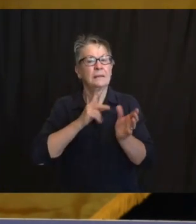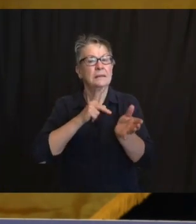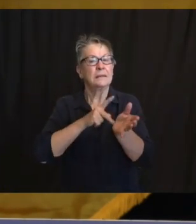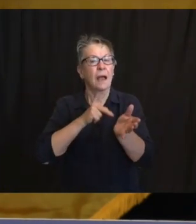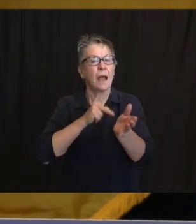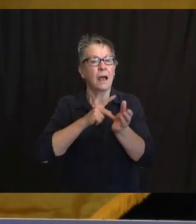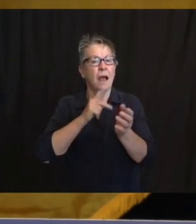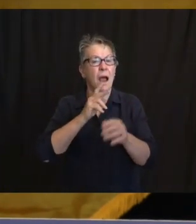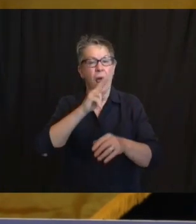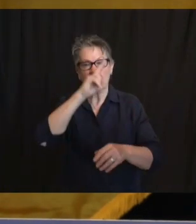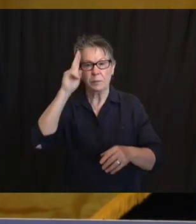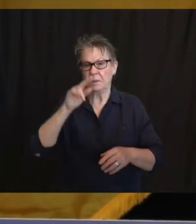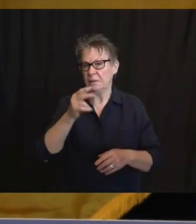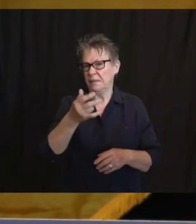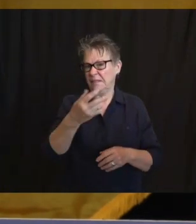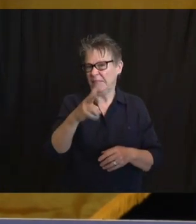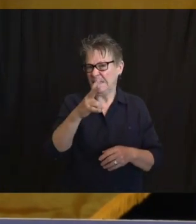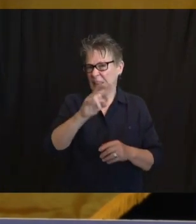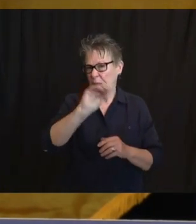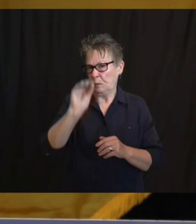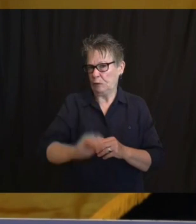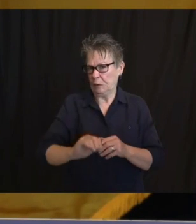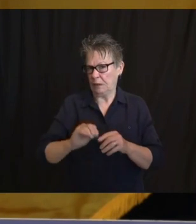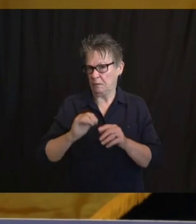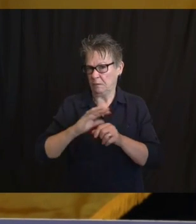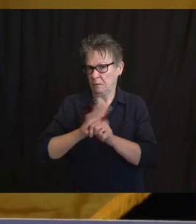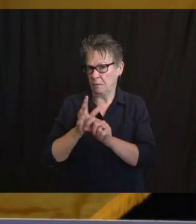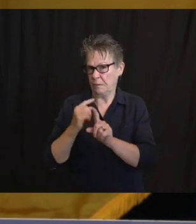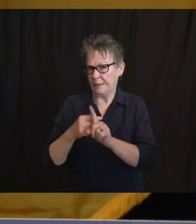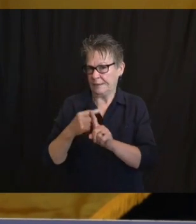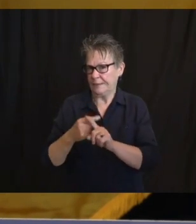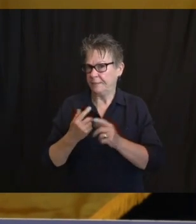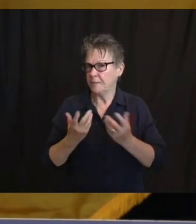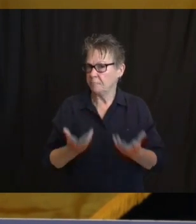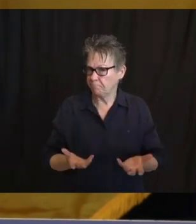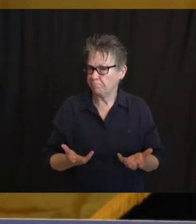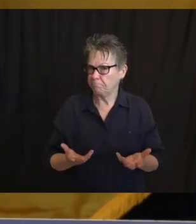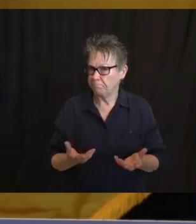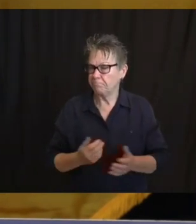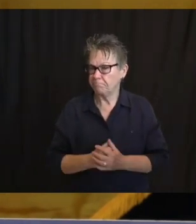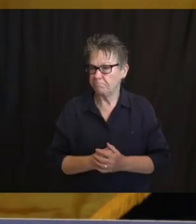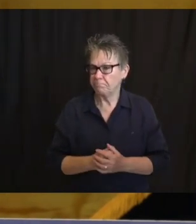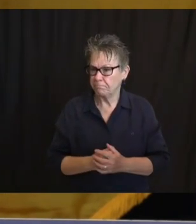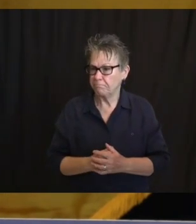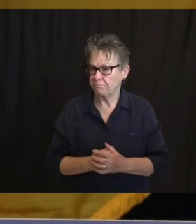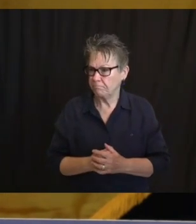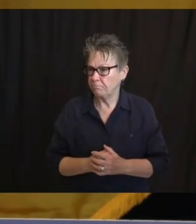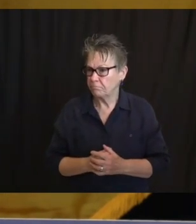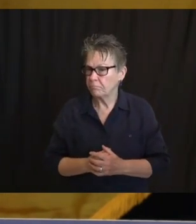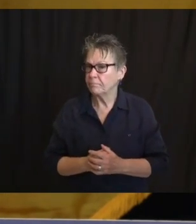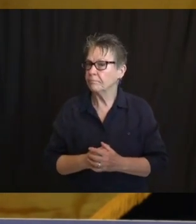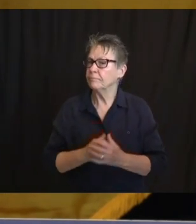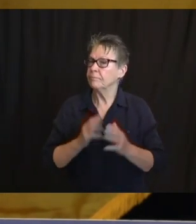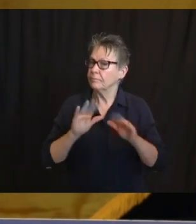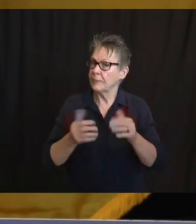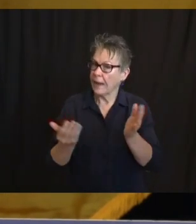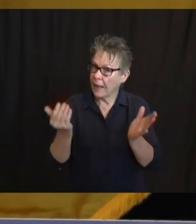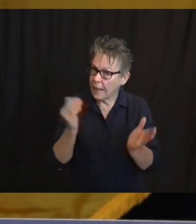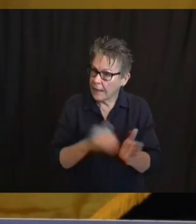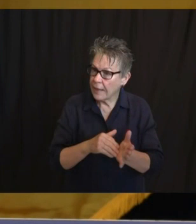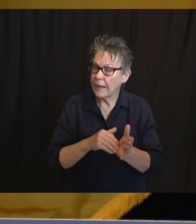report. Thank you for your adherence to social distancing guidelines. It has helped